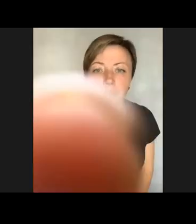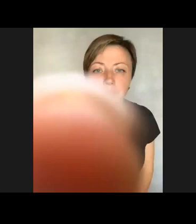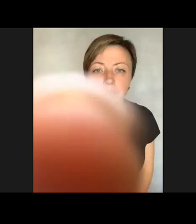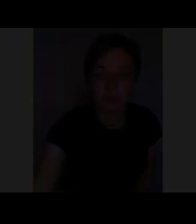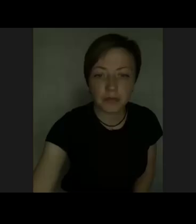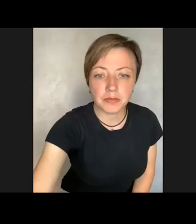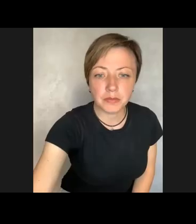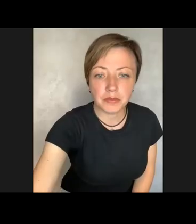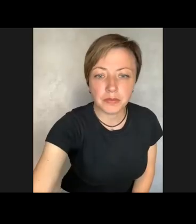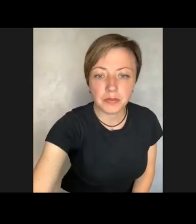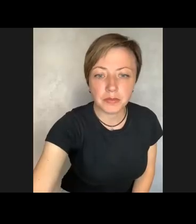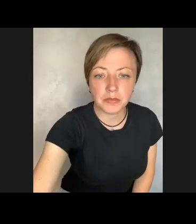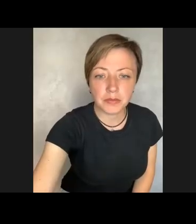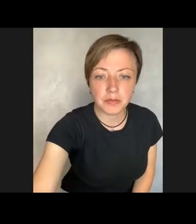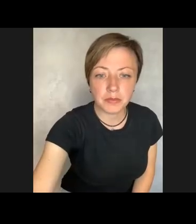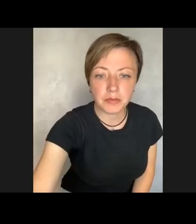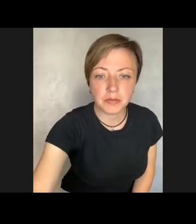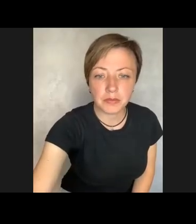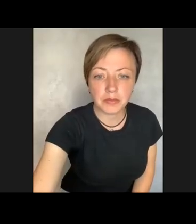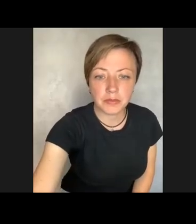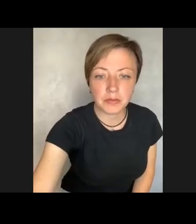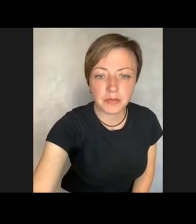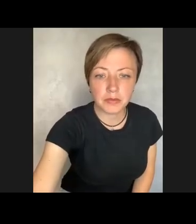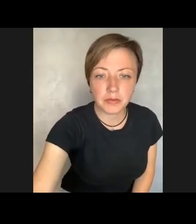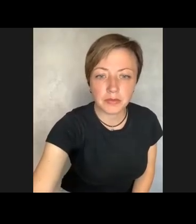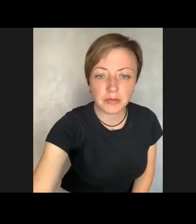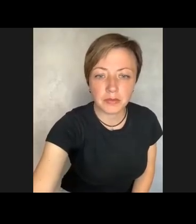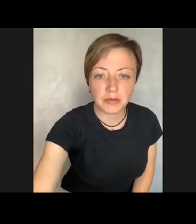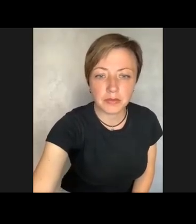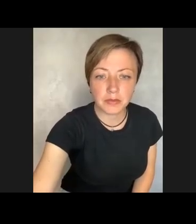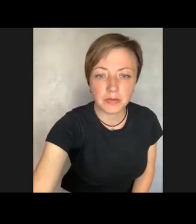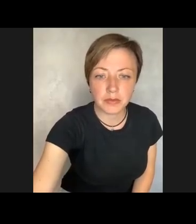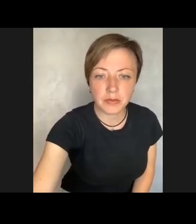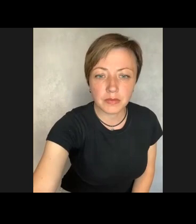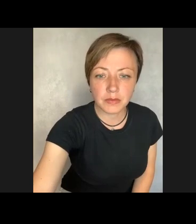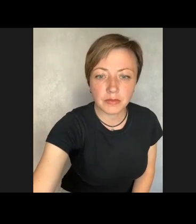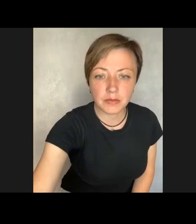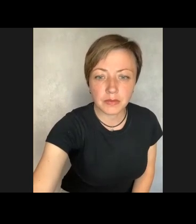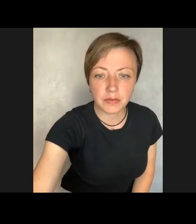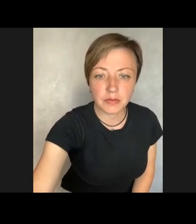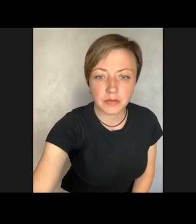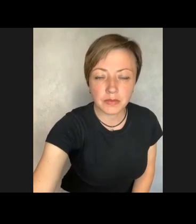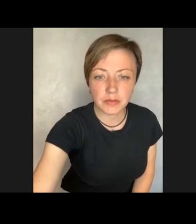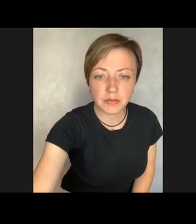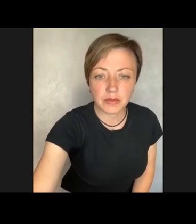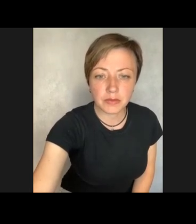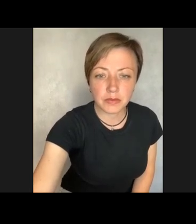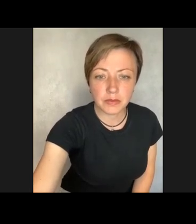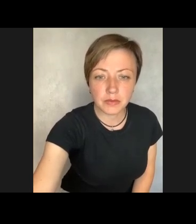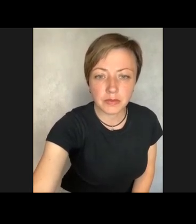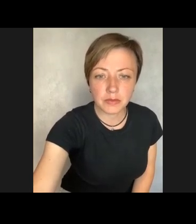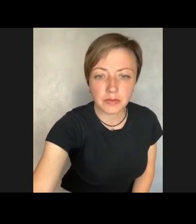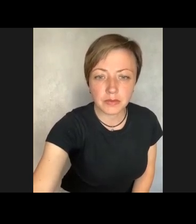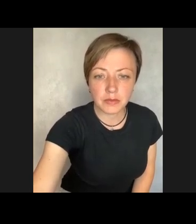or where the young adults live, so we need to talk about the integrated services and the